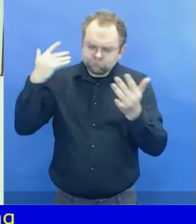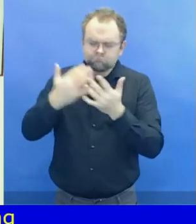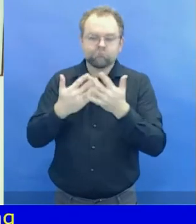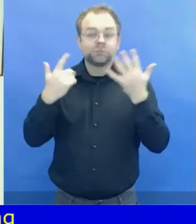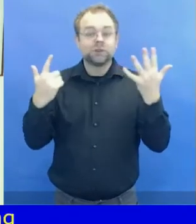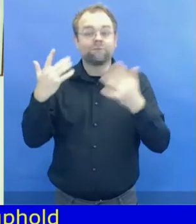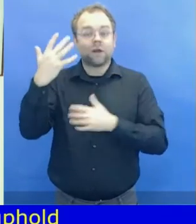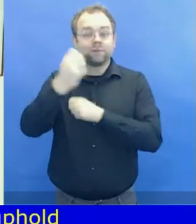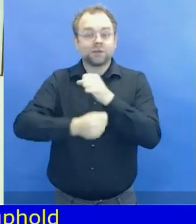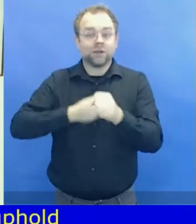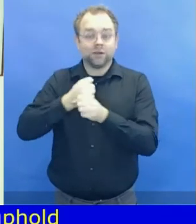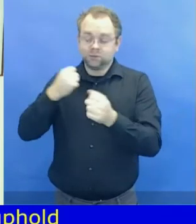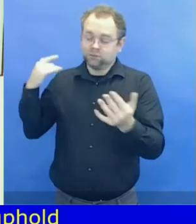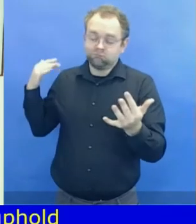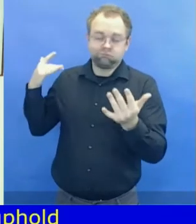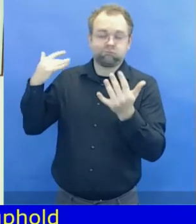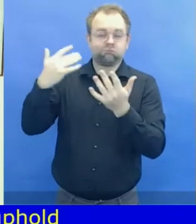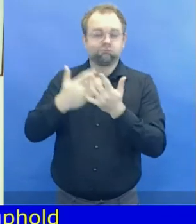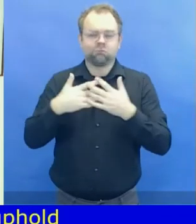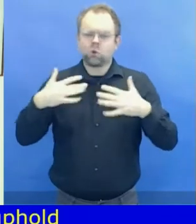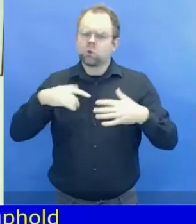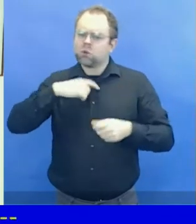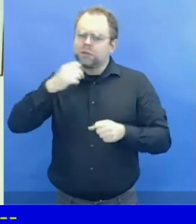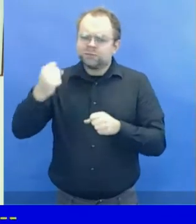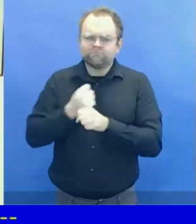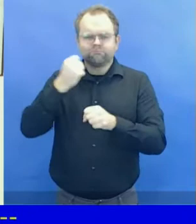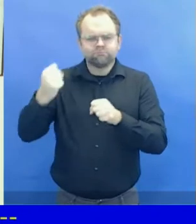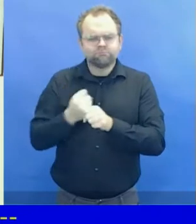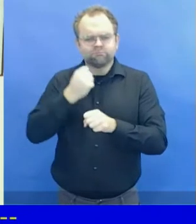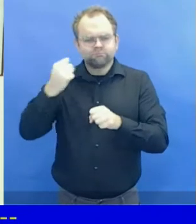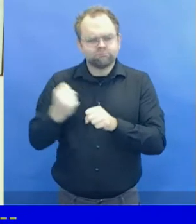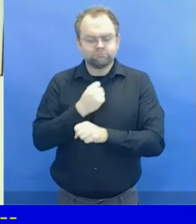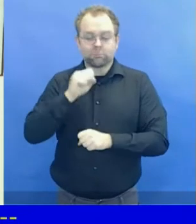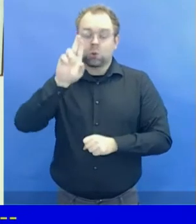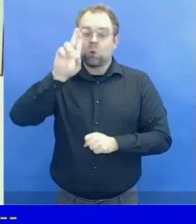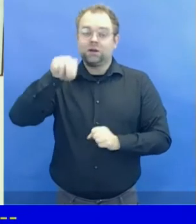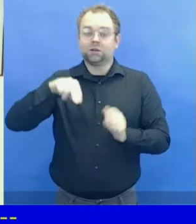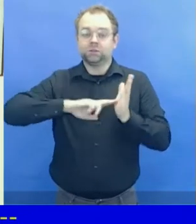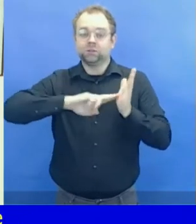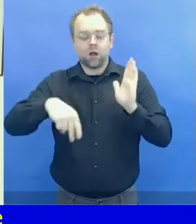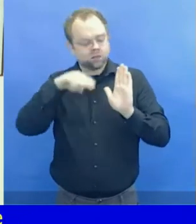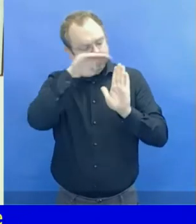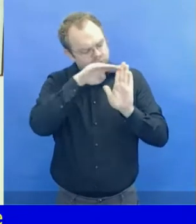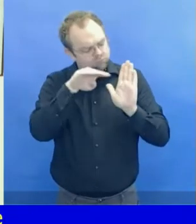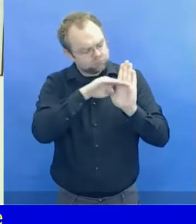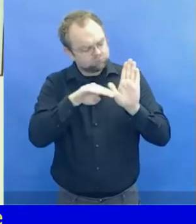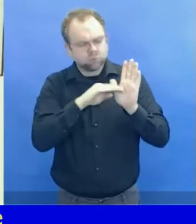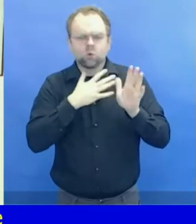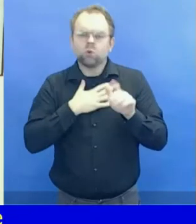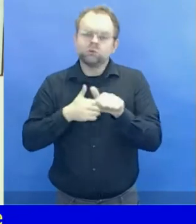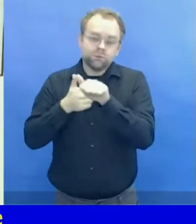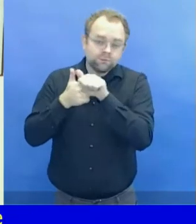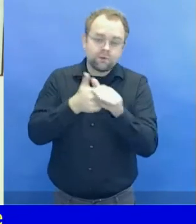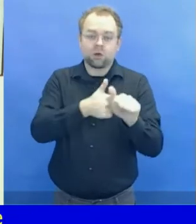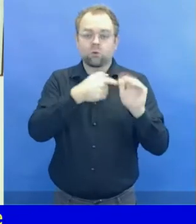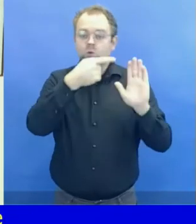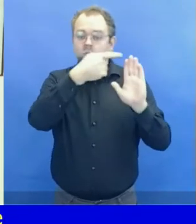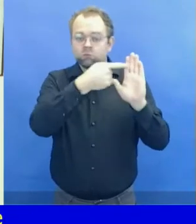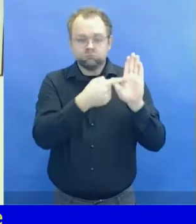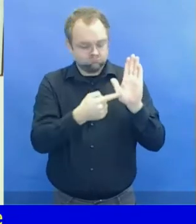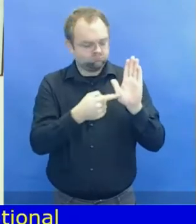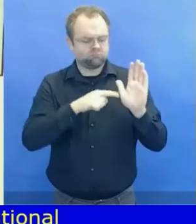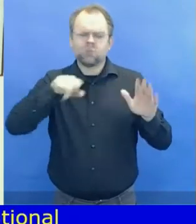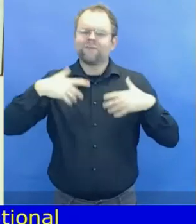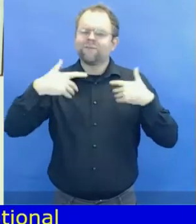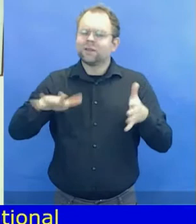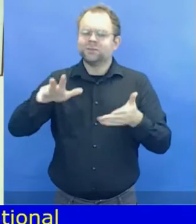instruments that defend the rights and dignity of all, including those the most vulnerable. One of these instruments was